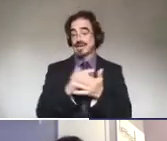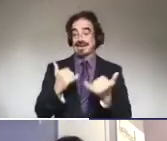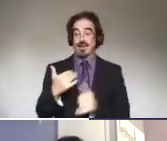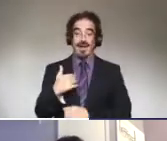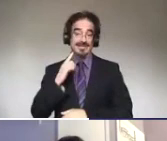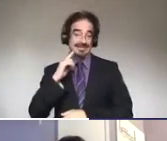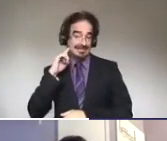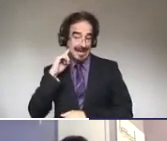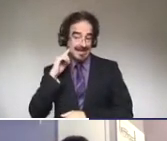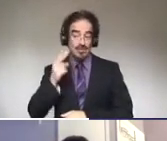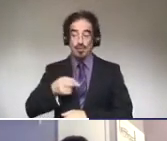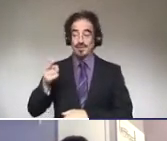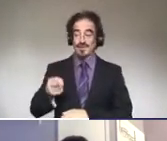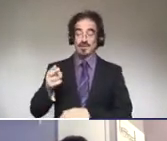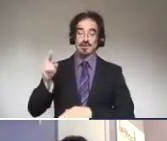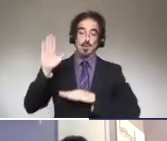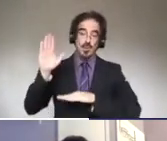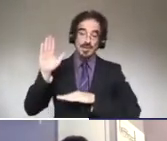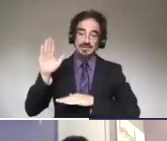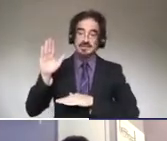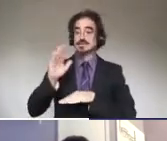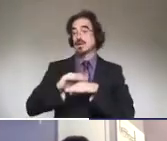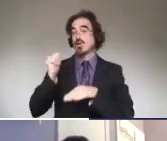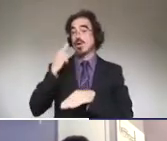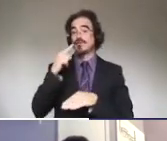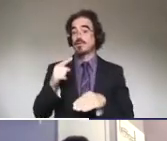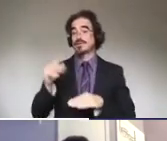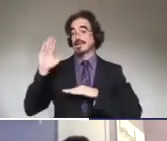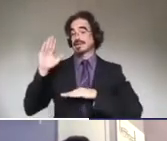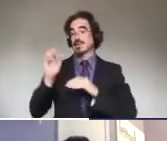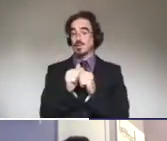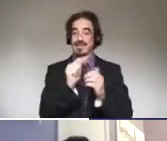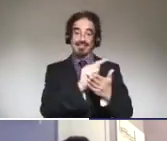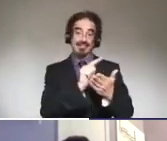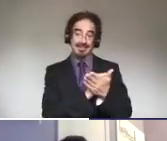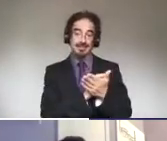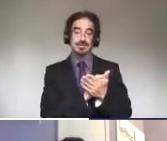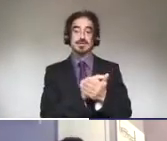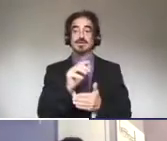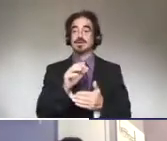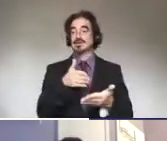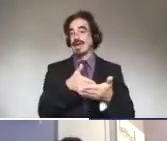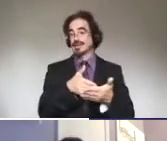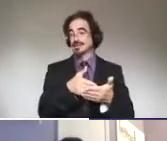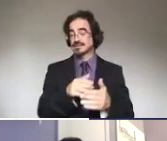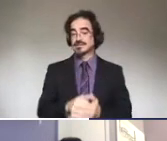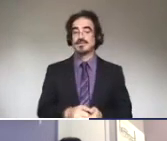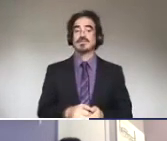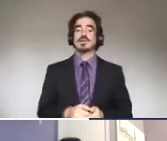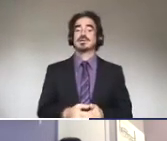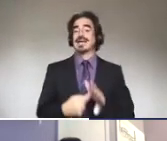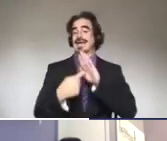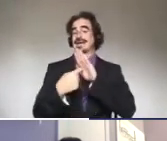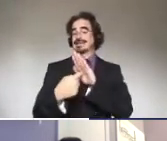hard of hearing witnesses that have been called to the stand in legal cases. Um, obviously, this is examples of successful